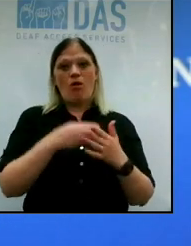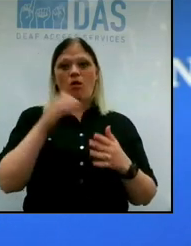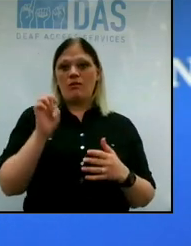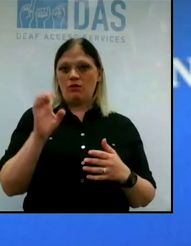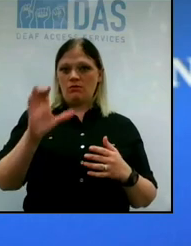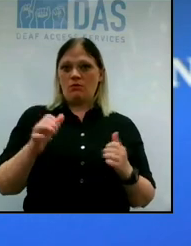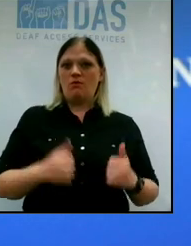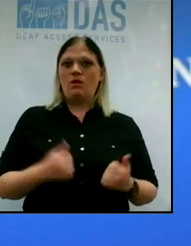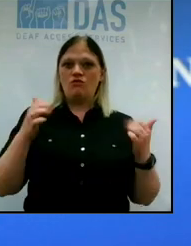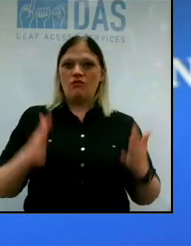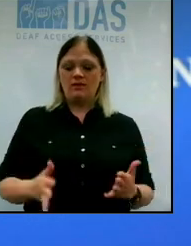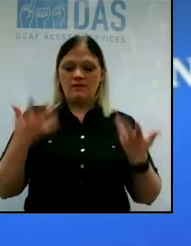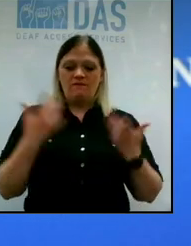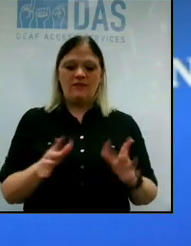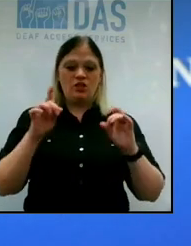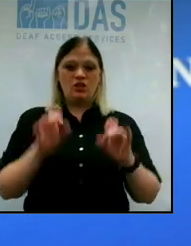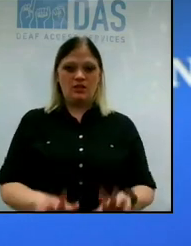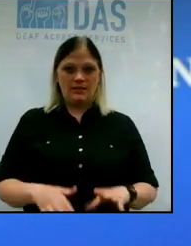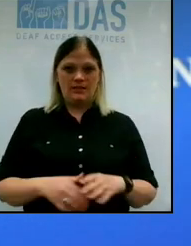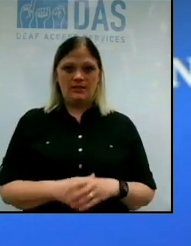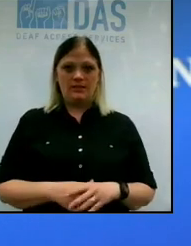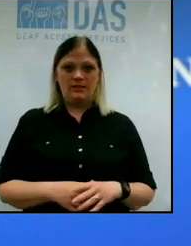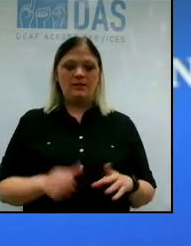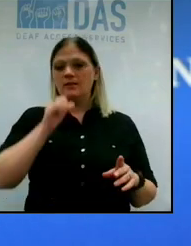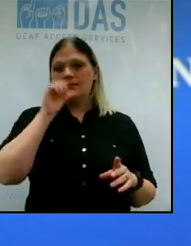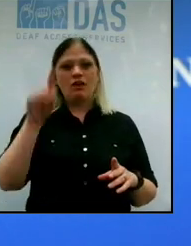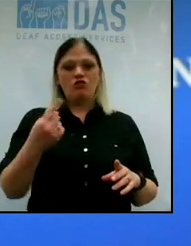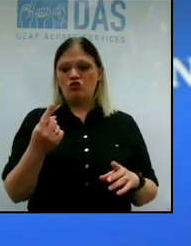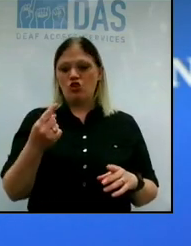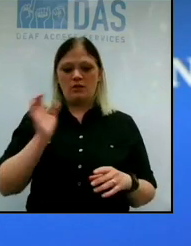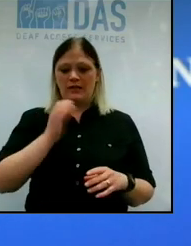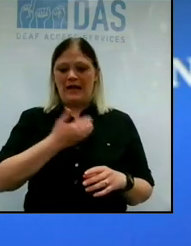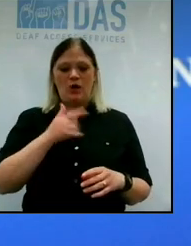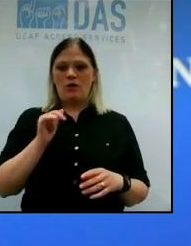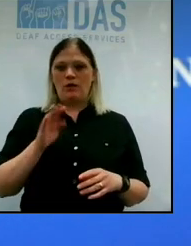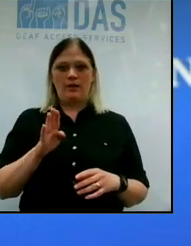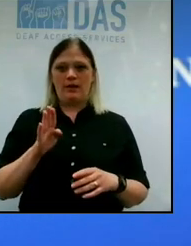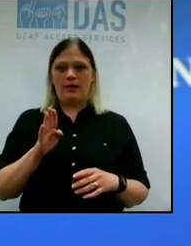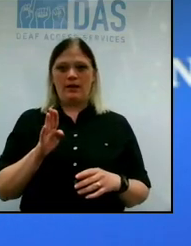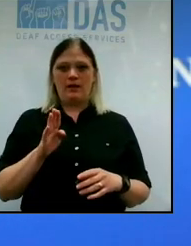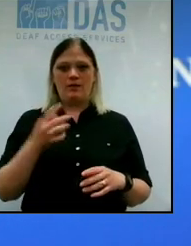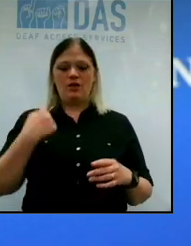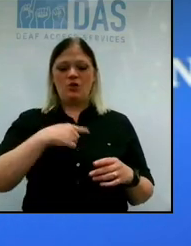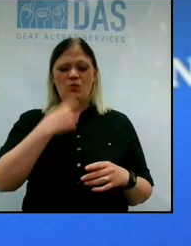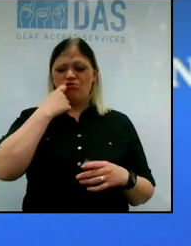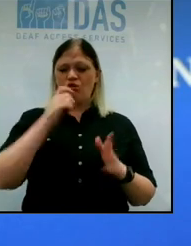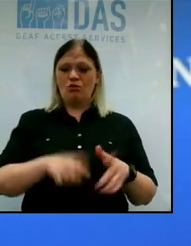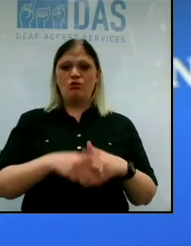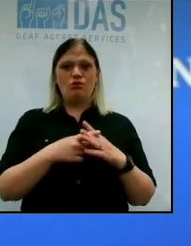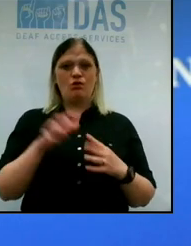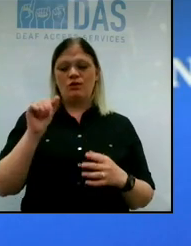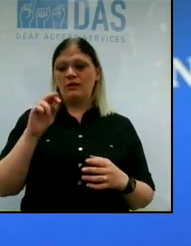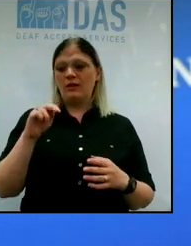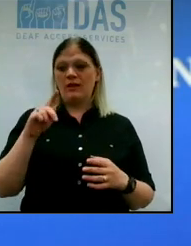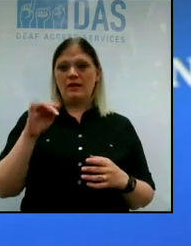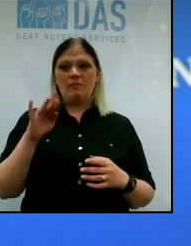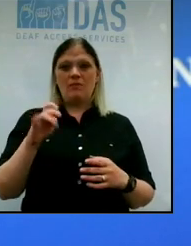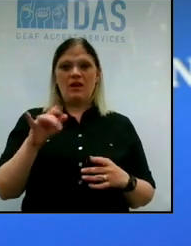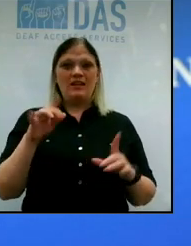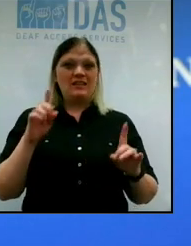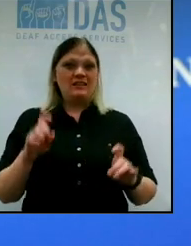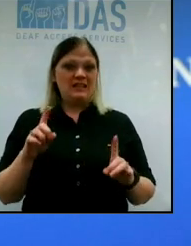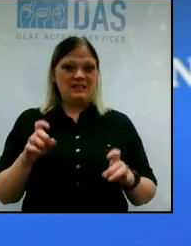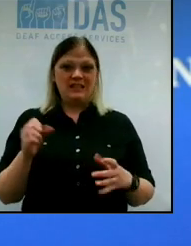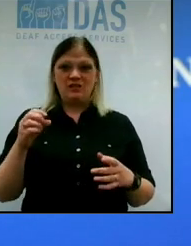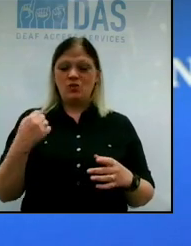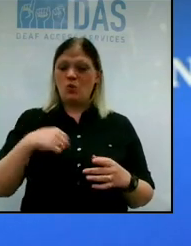tested for COVID-19 antibodies, not at just our sites. You know, we've only just started our antibody testing venture, so we have a very